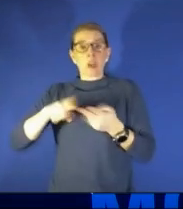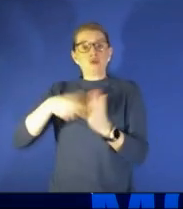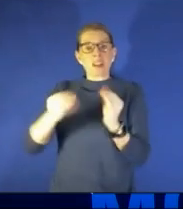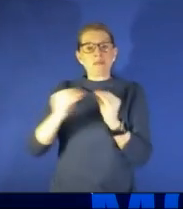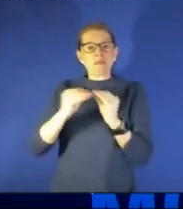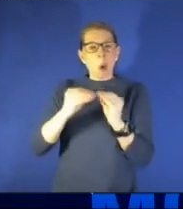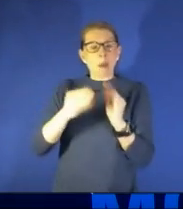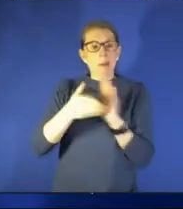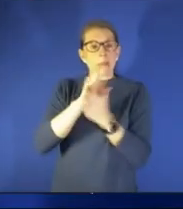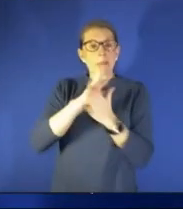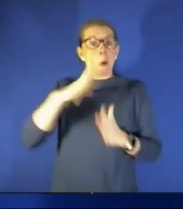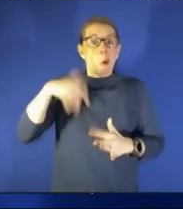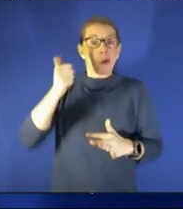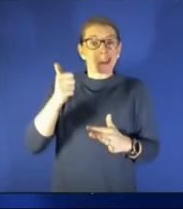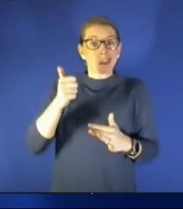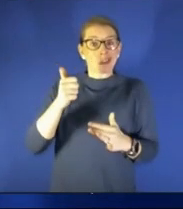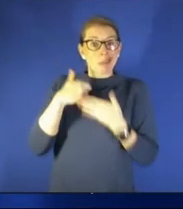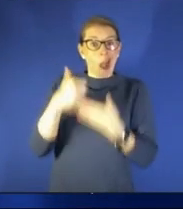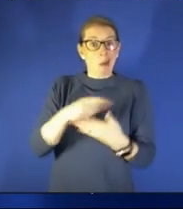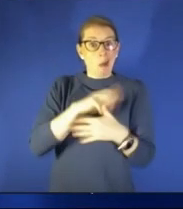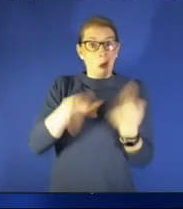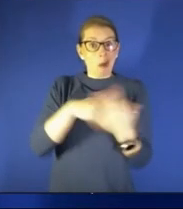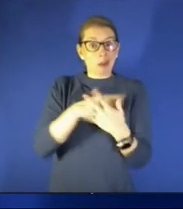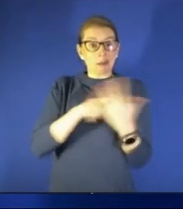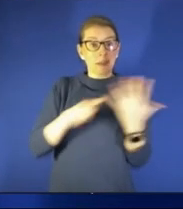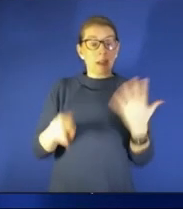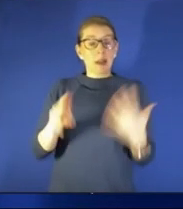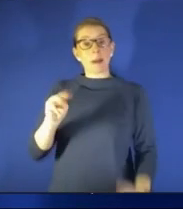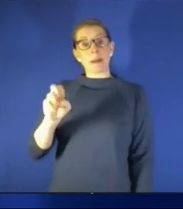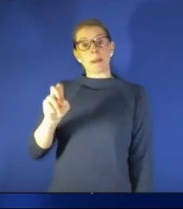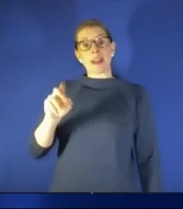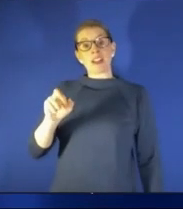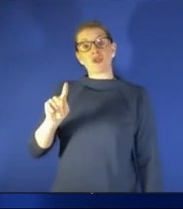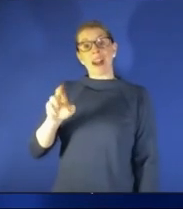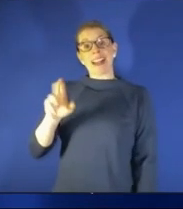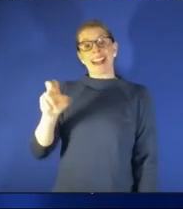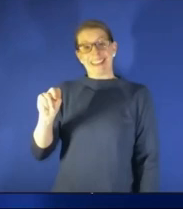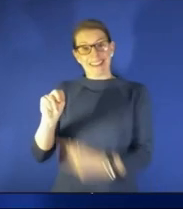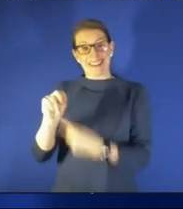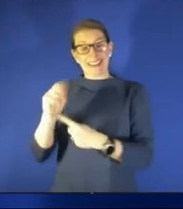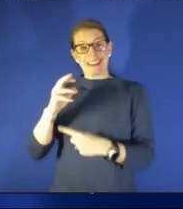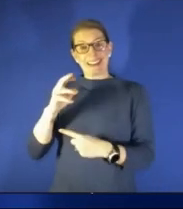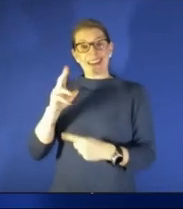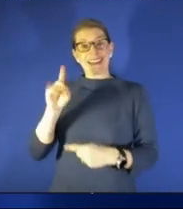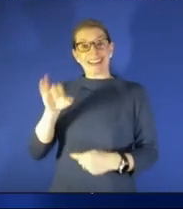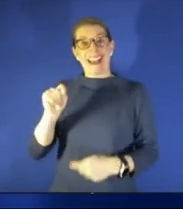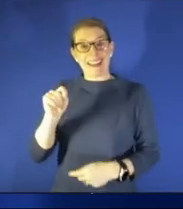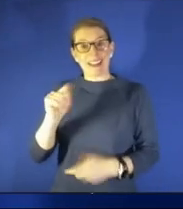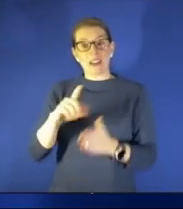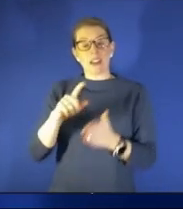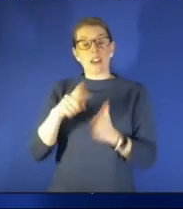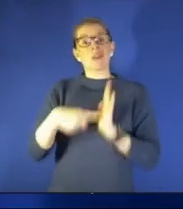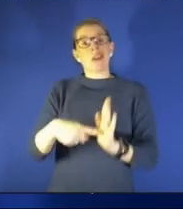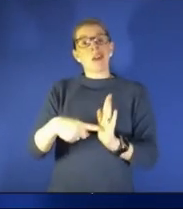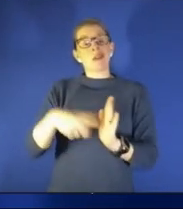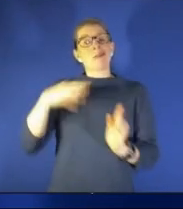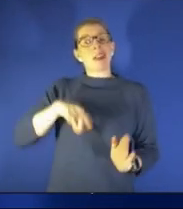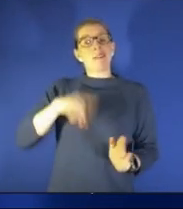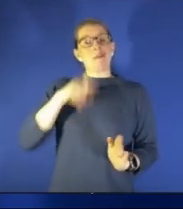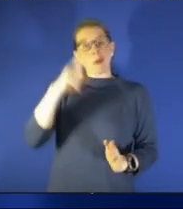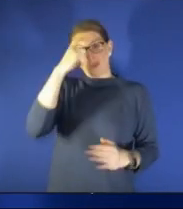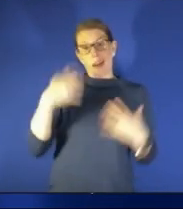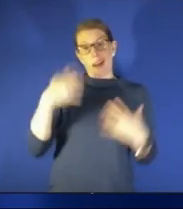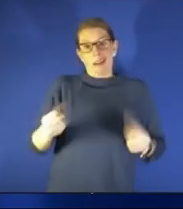yes i do the mediterranean diet appears to show some benefit in terms of brain health as does physical and mental